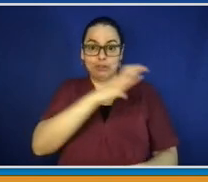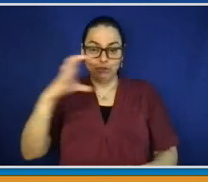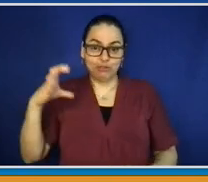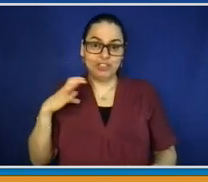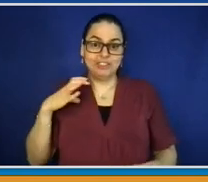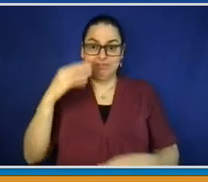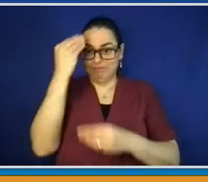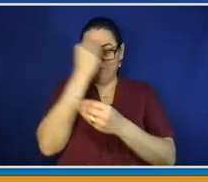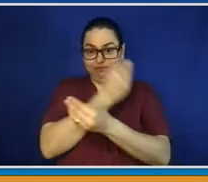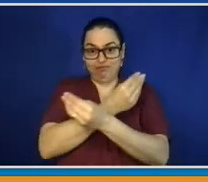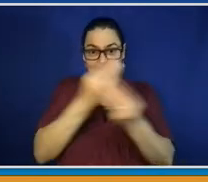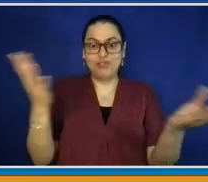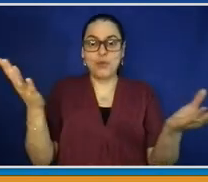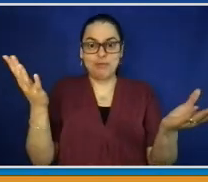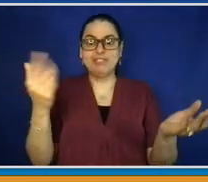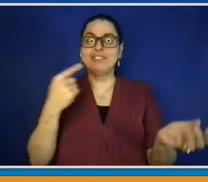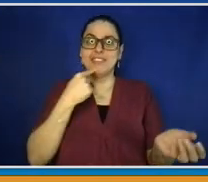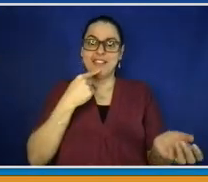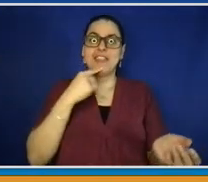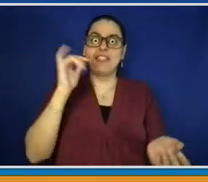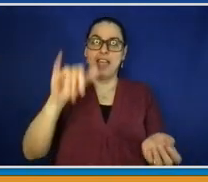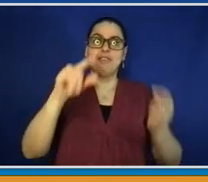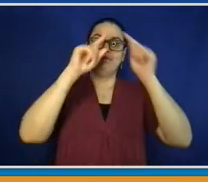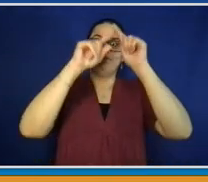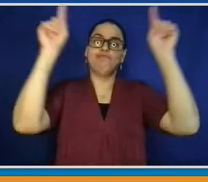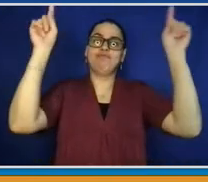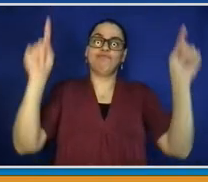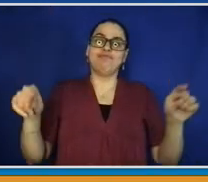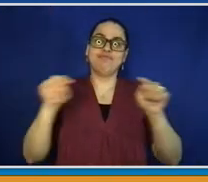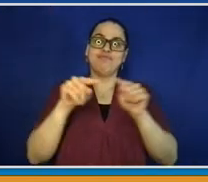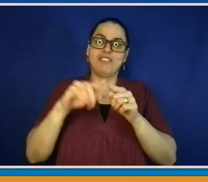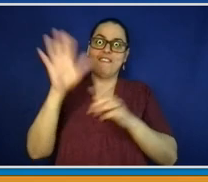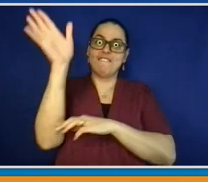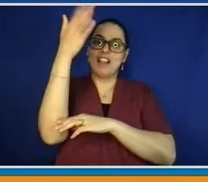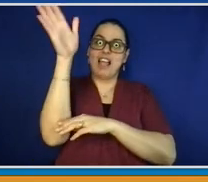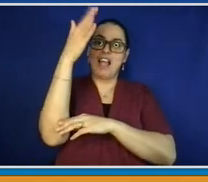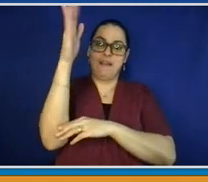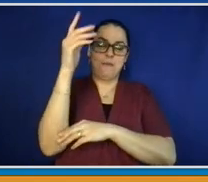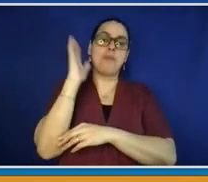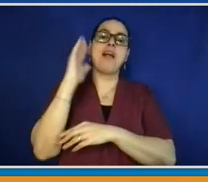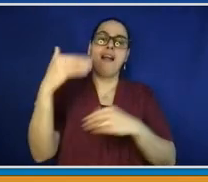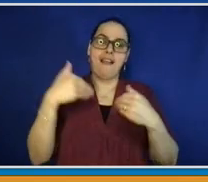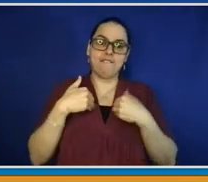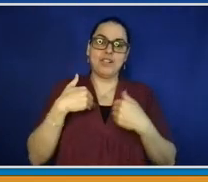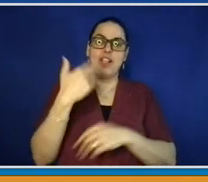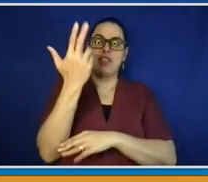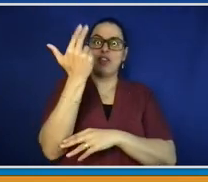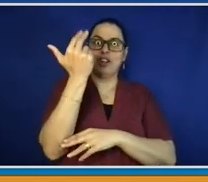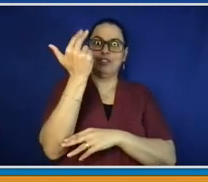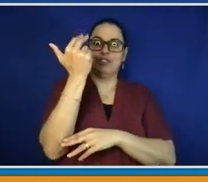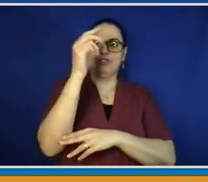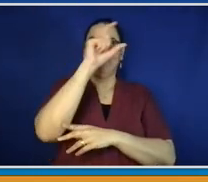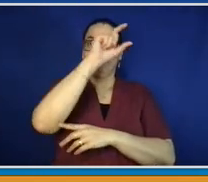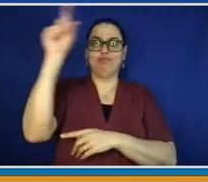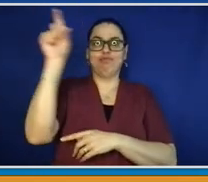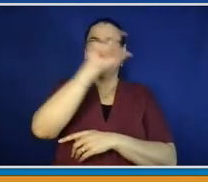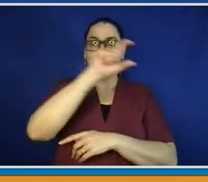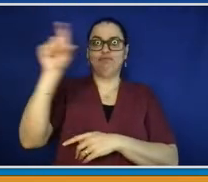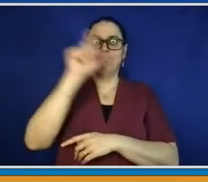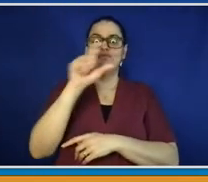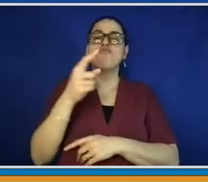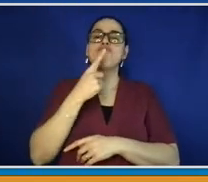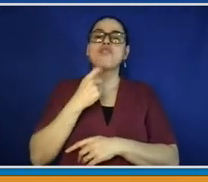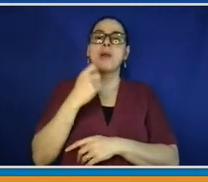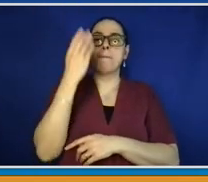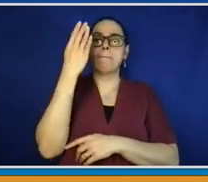white and a blue field representing a new constellation. Now, the flag is a symbol of the United States, and as a symbol, it has been